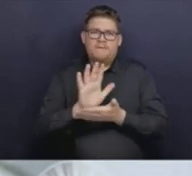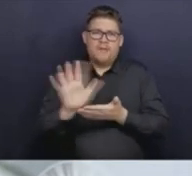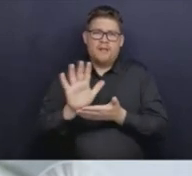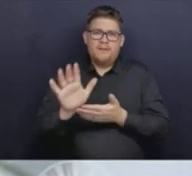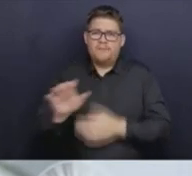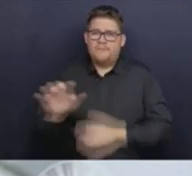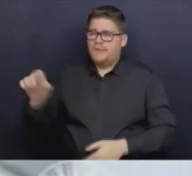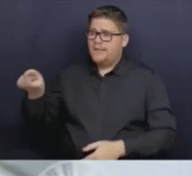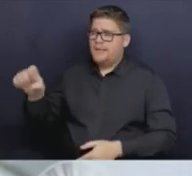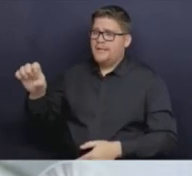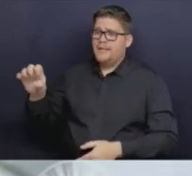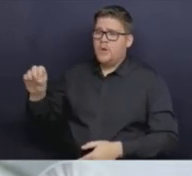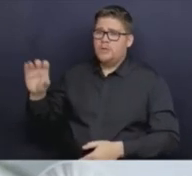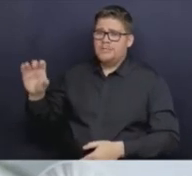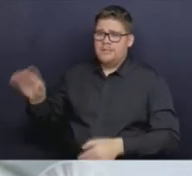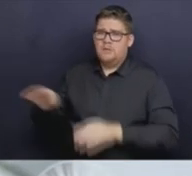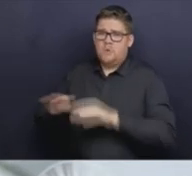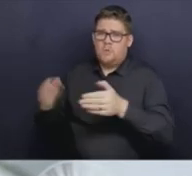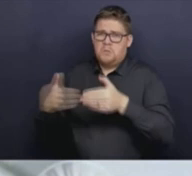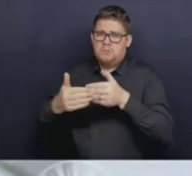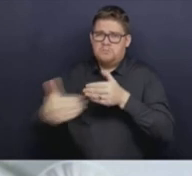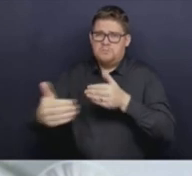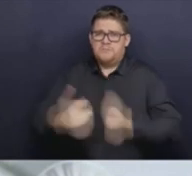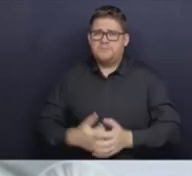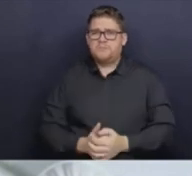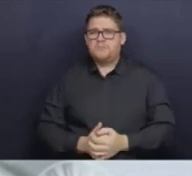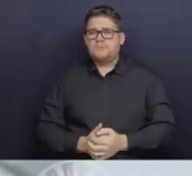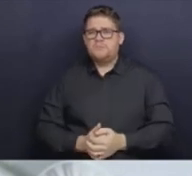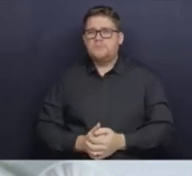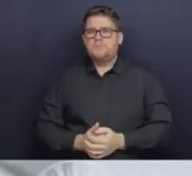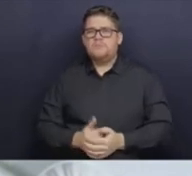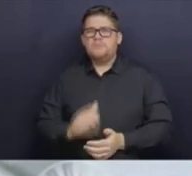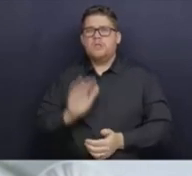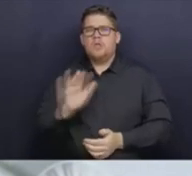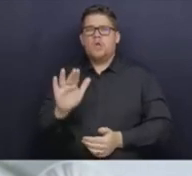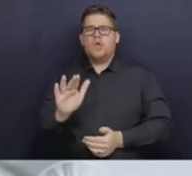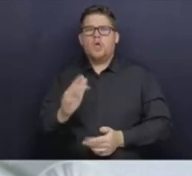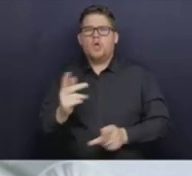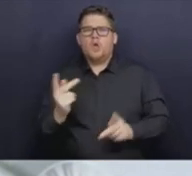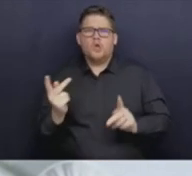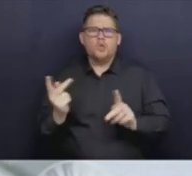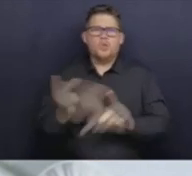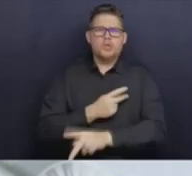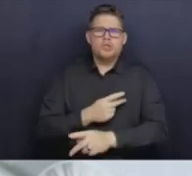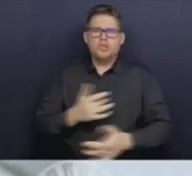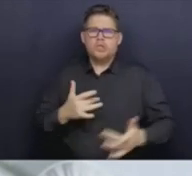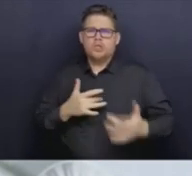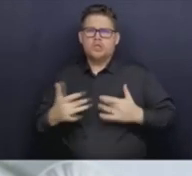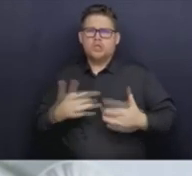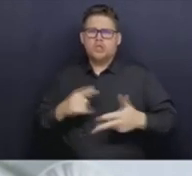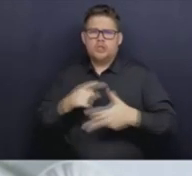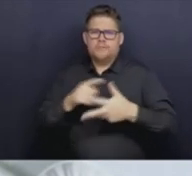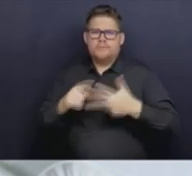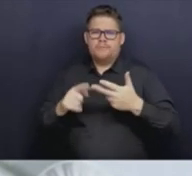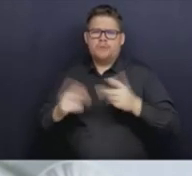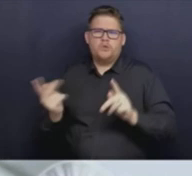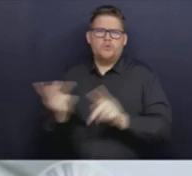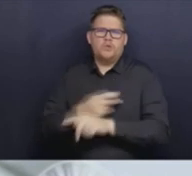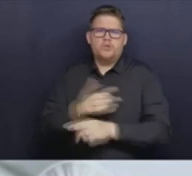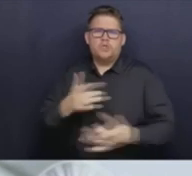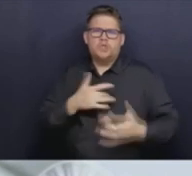or five weeks, what are your biggest, what is the biggest concern? Is it one virus more than another? Is it overall? I'm just wondering what the biggest worry is.